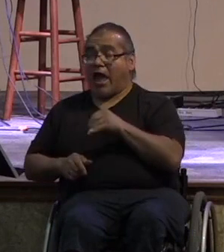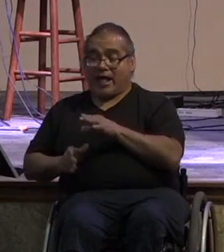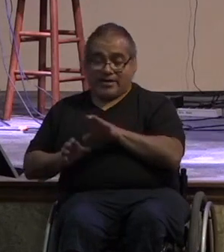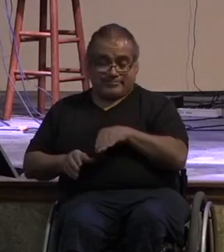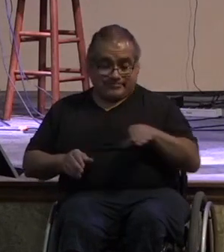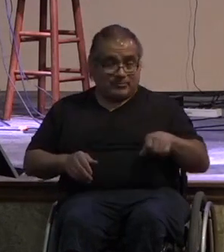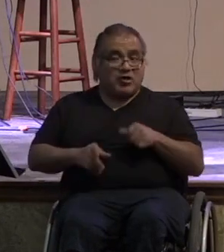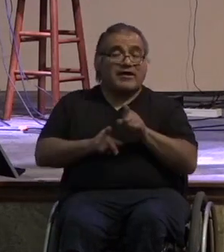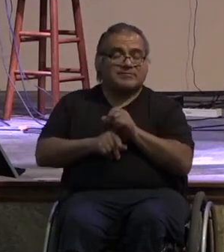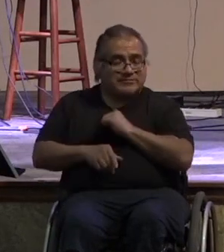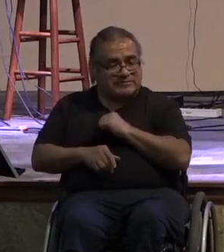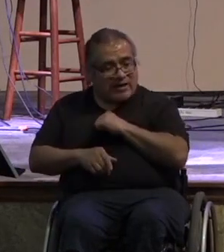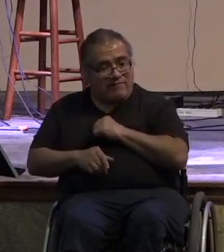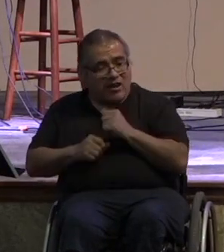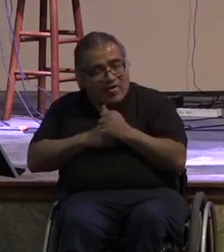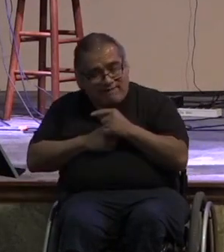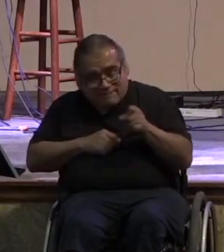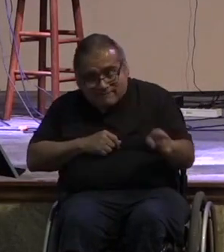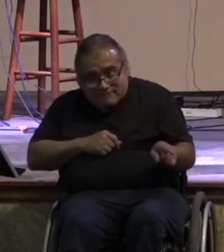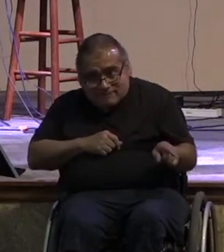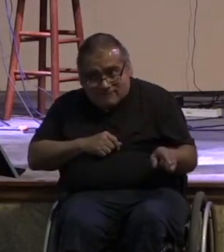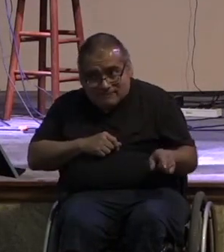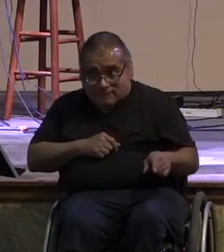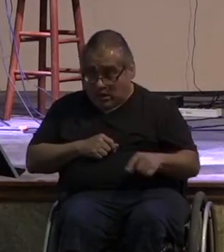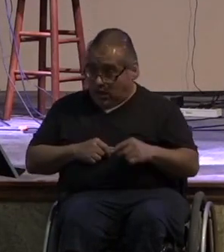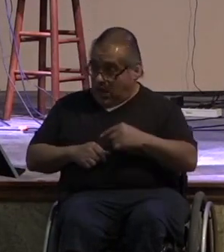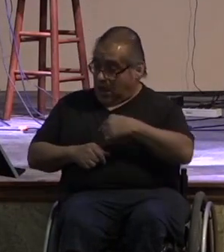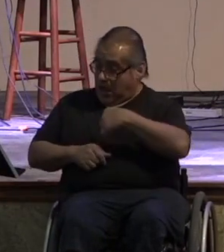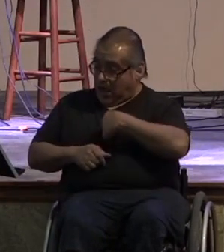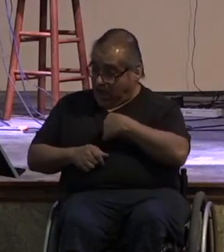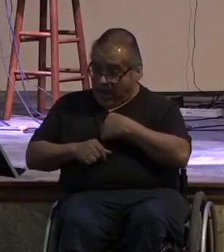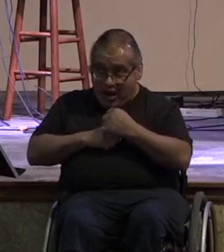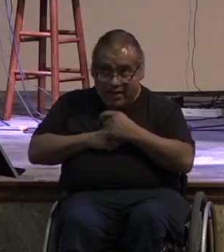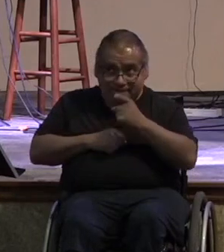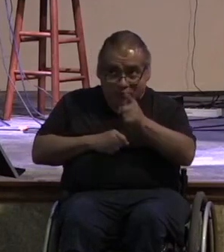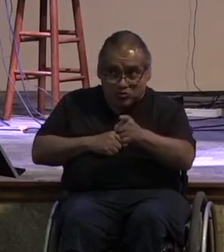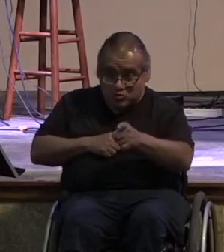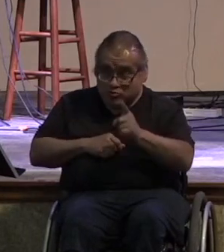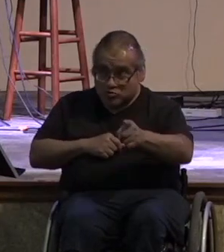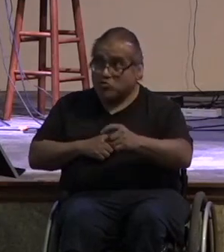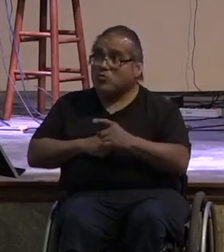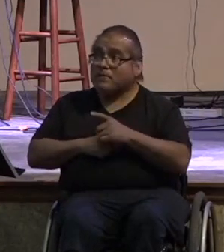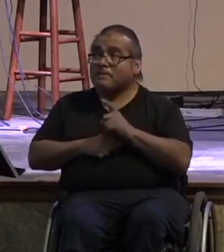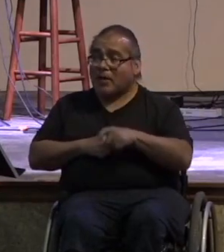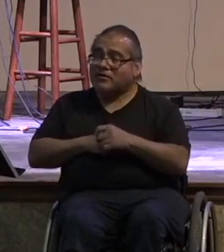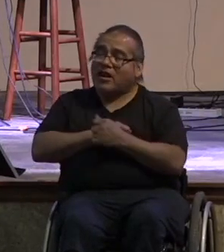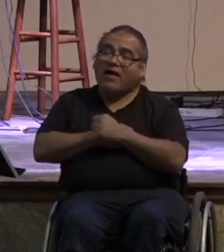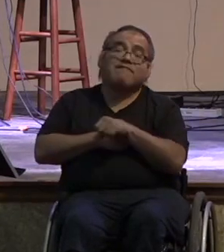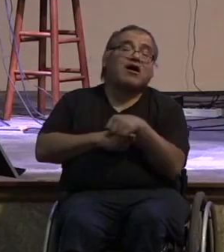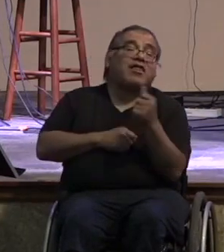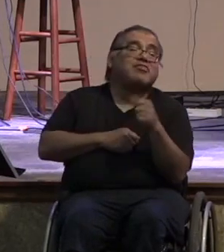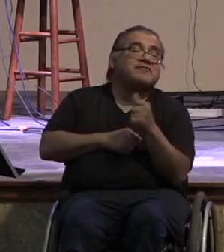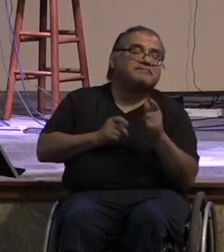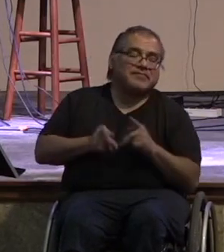jesus told his followers to love each other as i have loved you which is even further because jesus went to the cross for us right so self